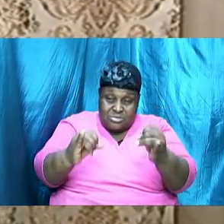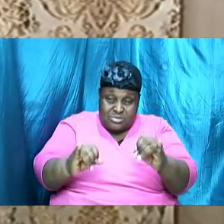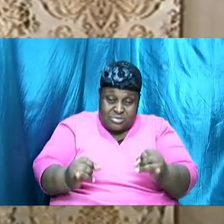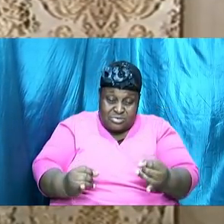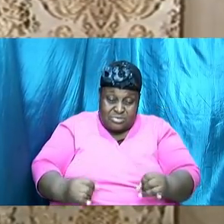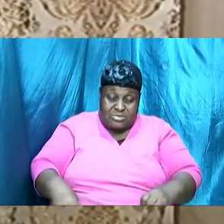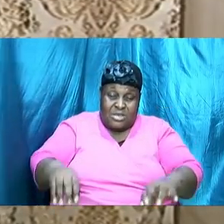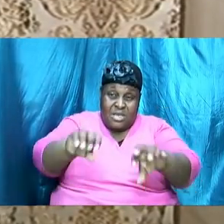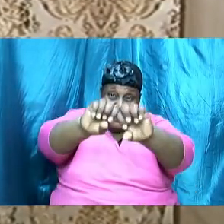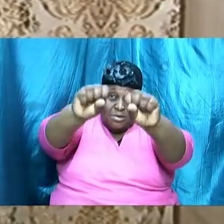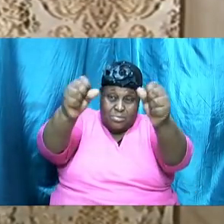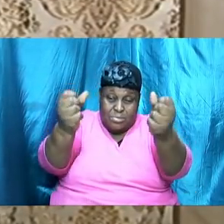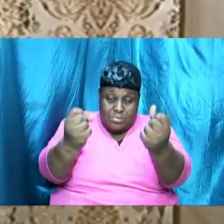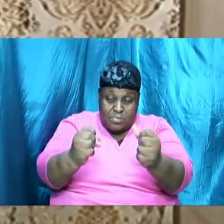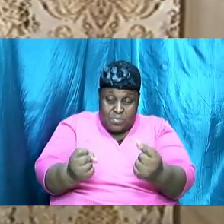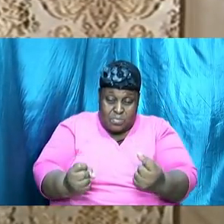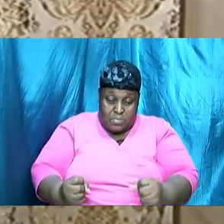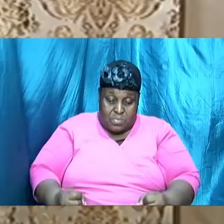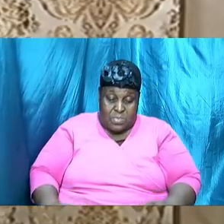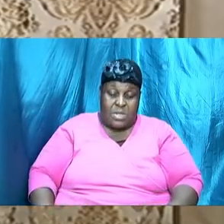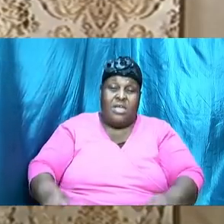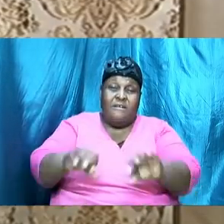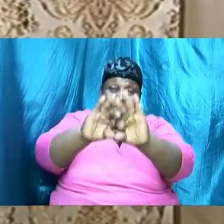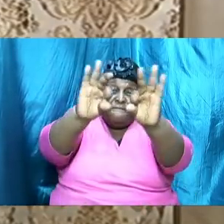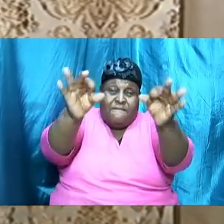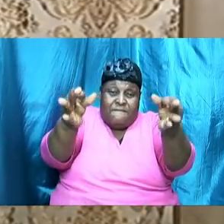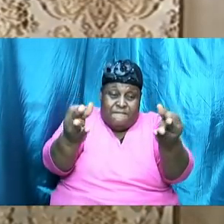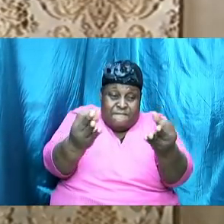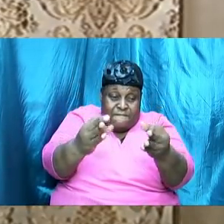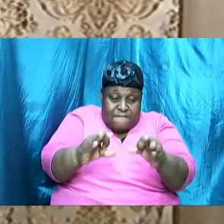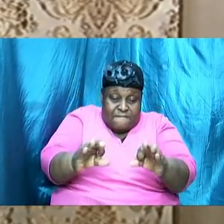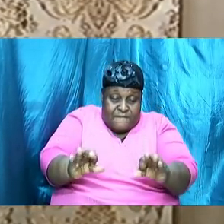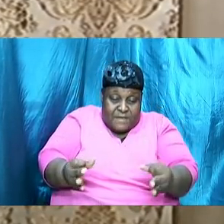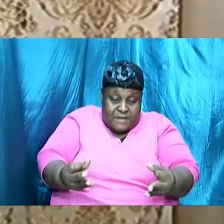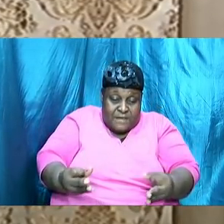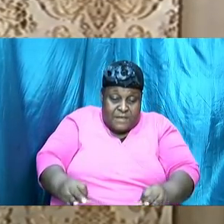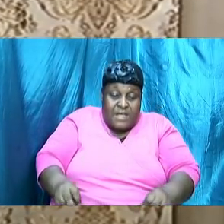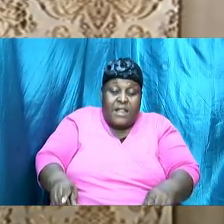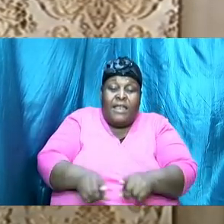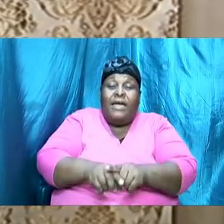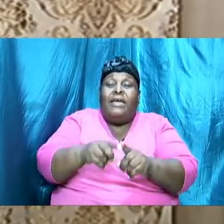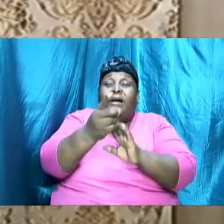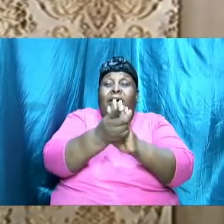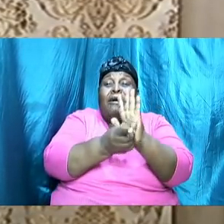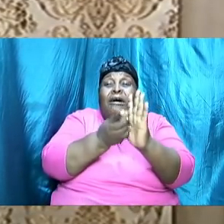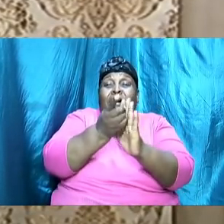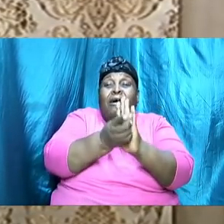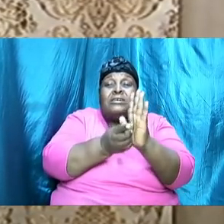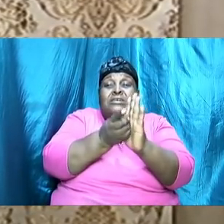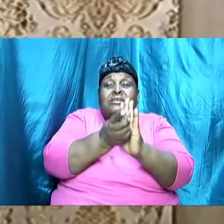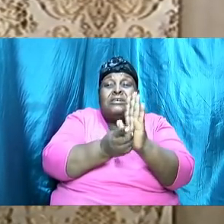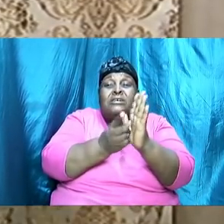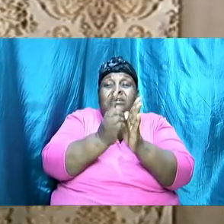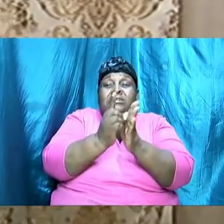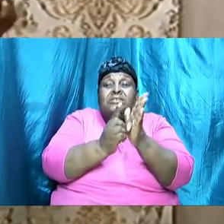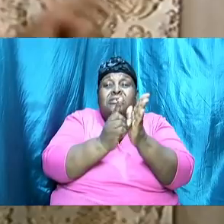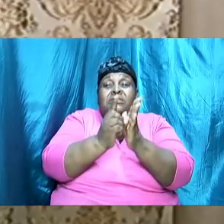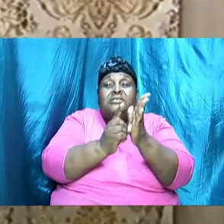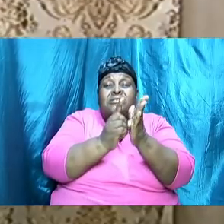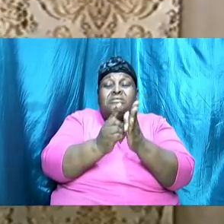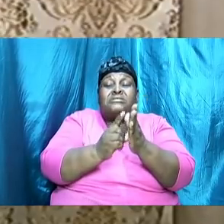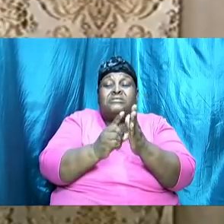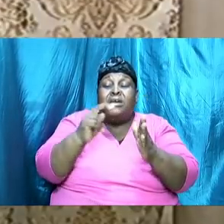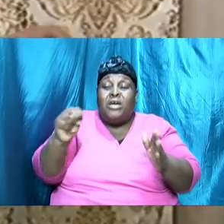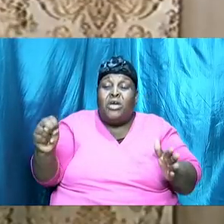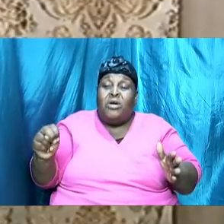molded it was like an artistic work being done not that he didn't care about the